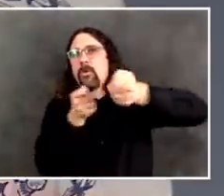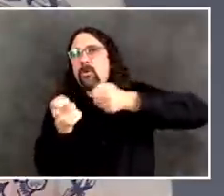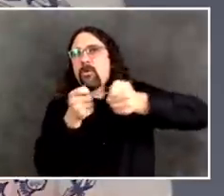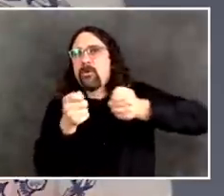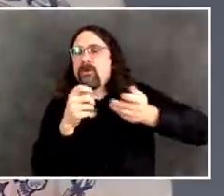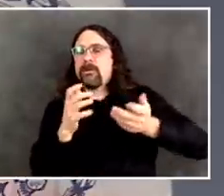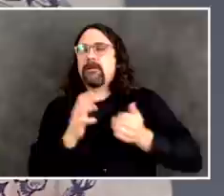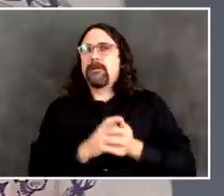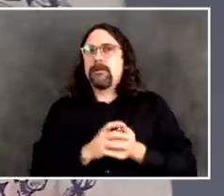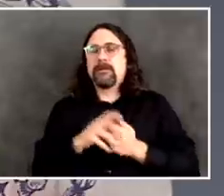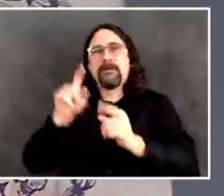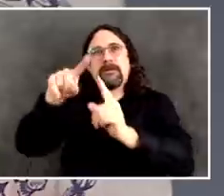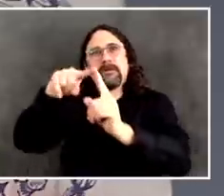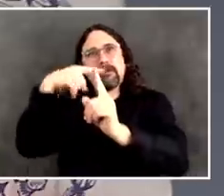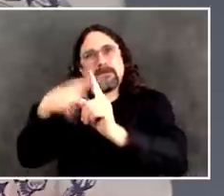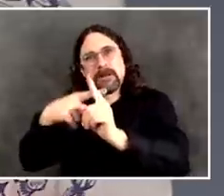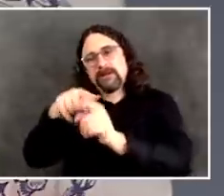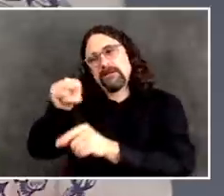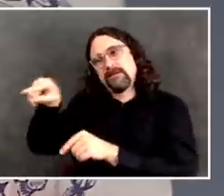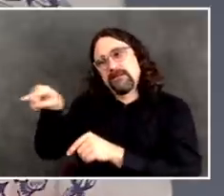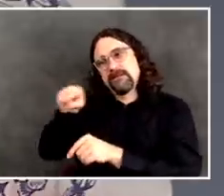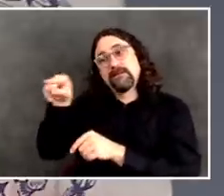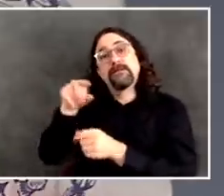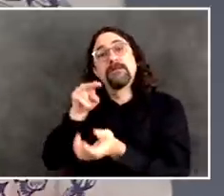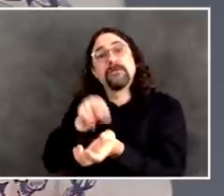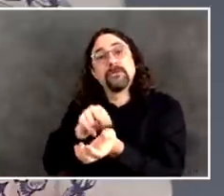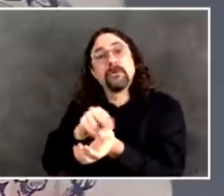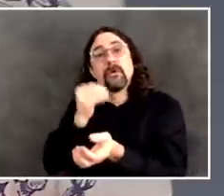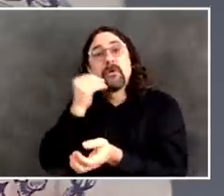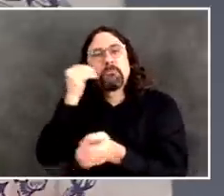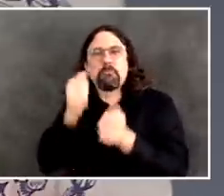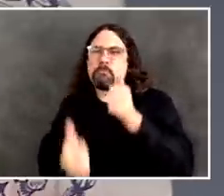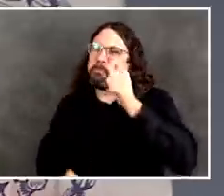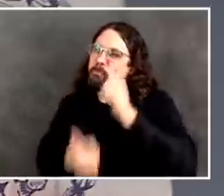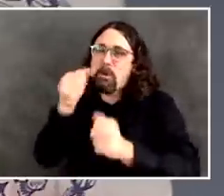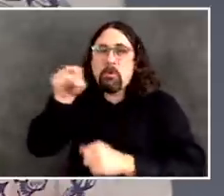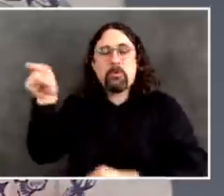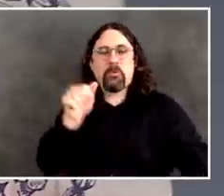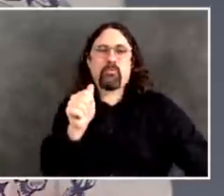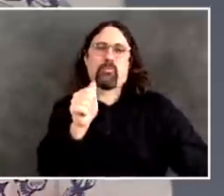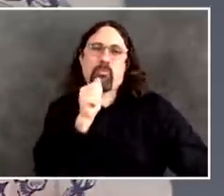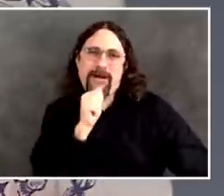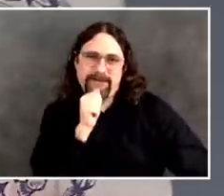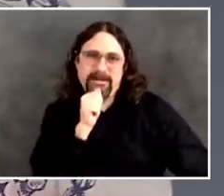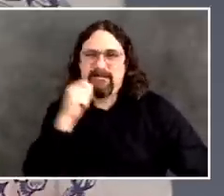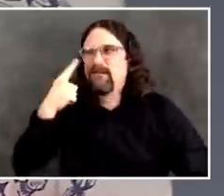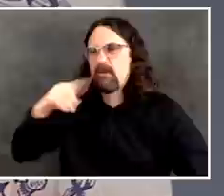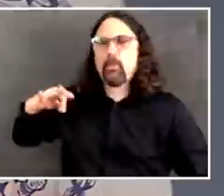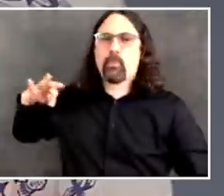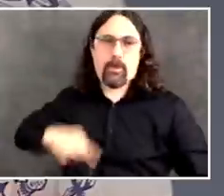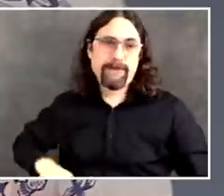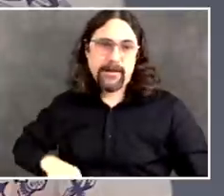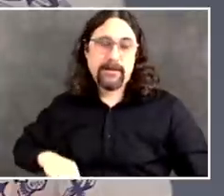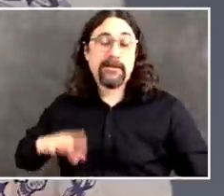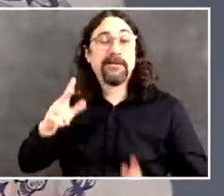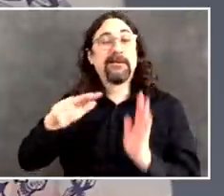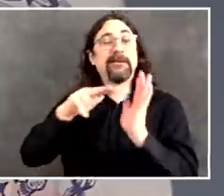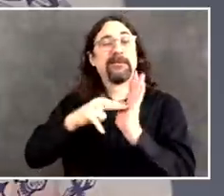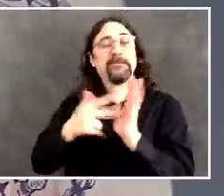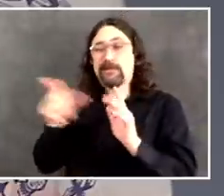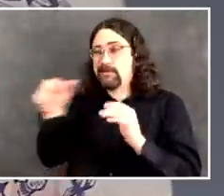patients, their clients or not. So the way I look at it is,